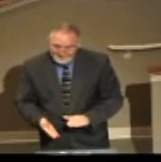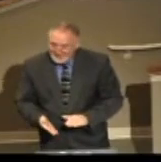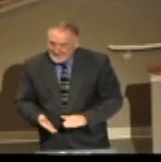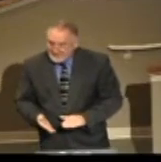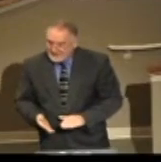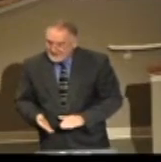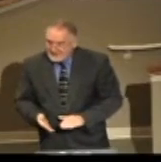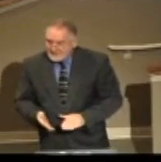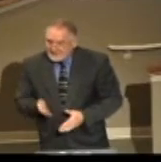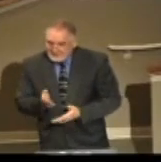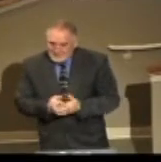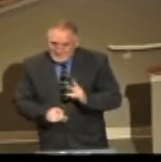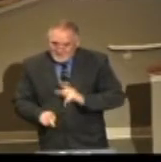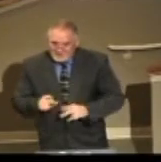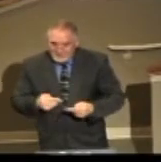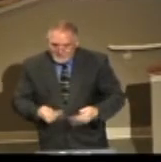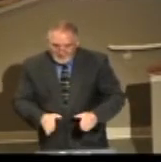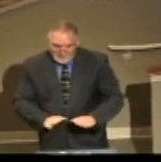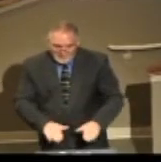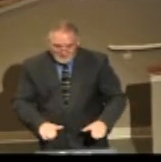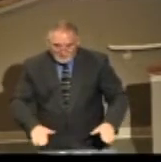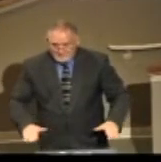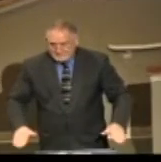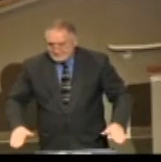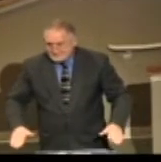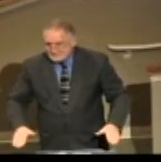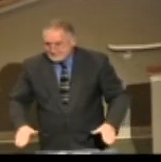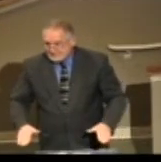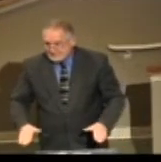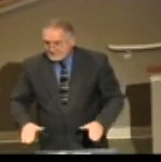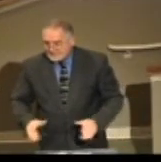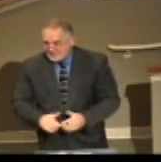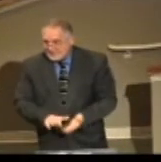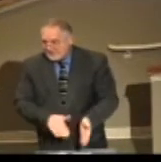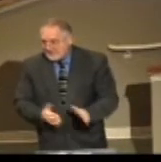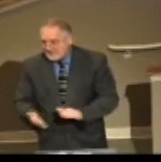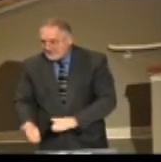And I can't think of anything harder than that.